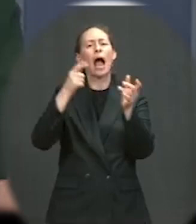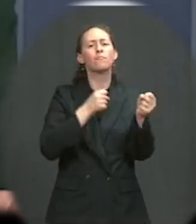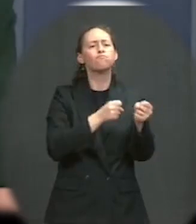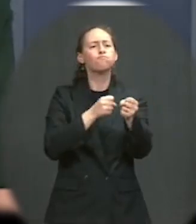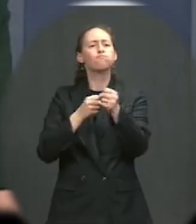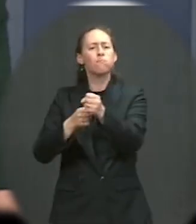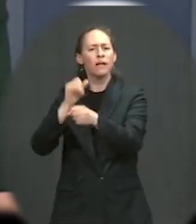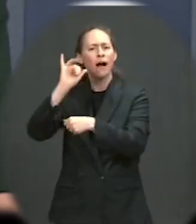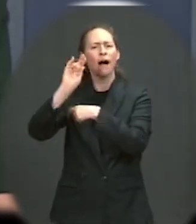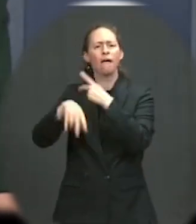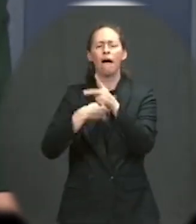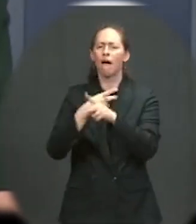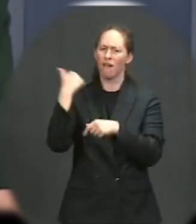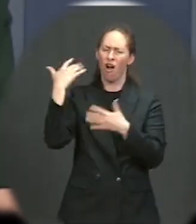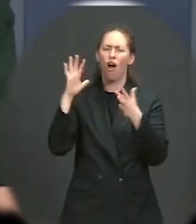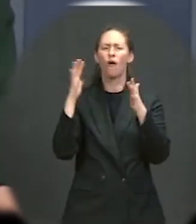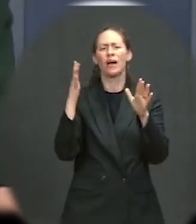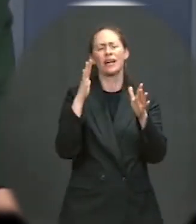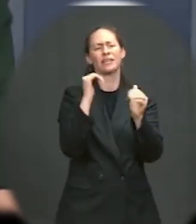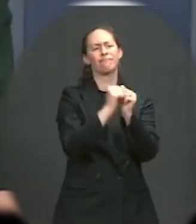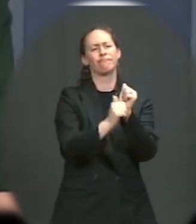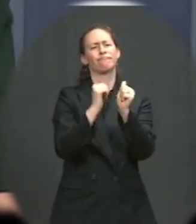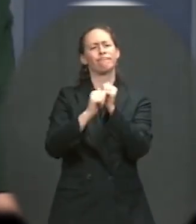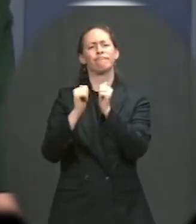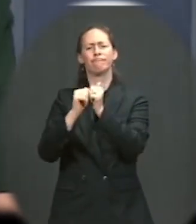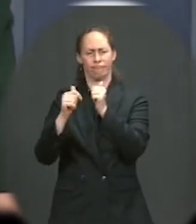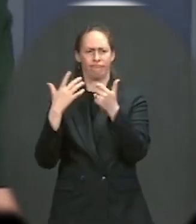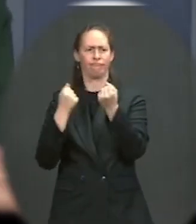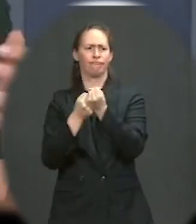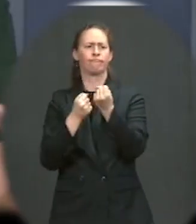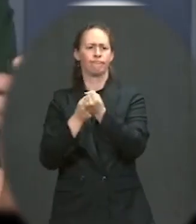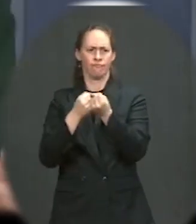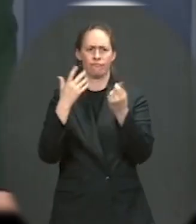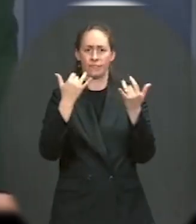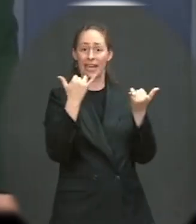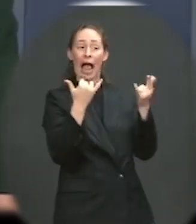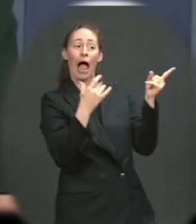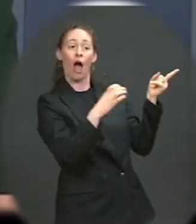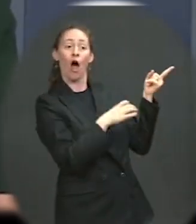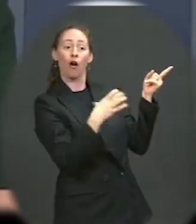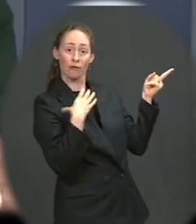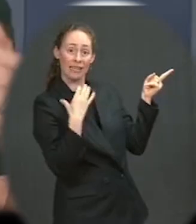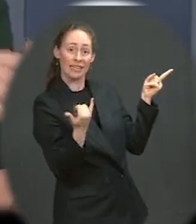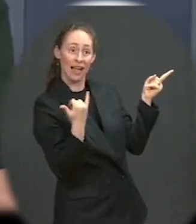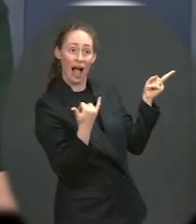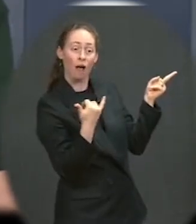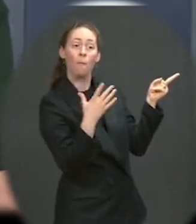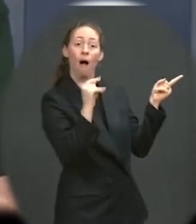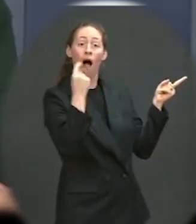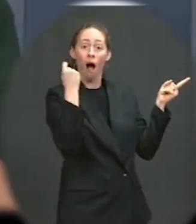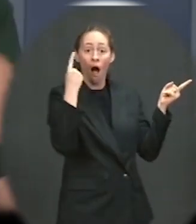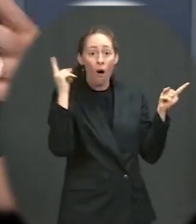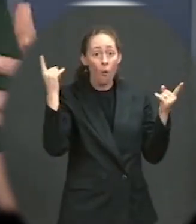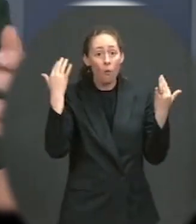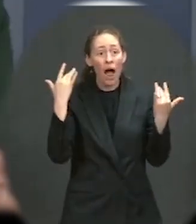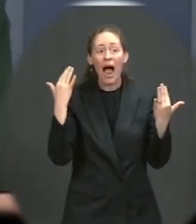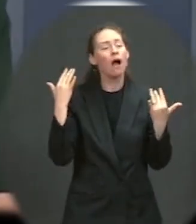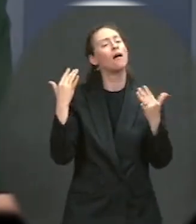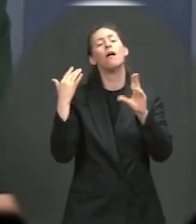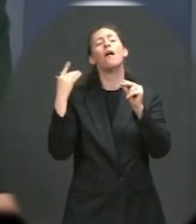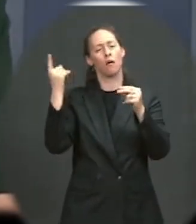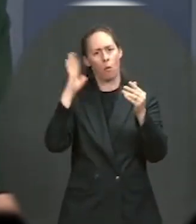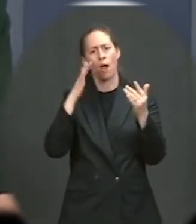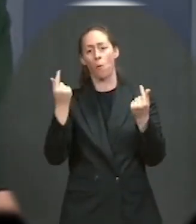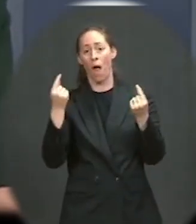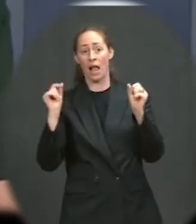alive in Congress. But he's not going to wait. And his message to the American people is he's going to take steps that he has the power